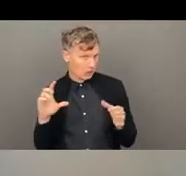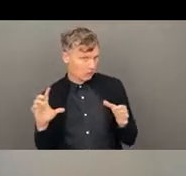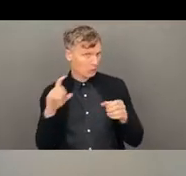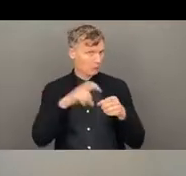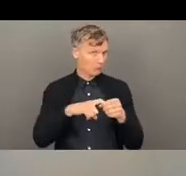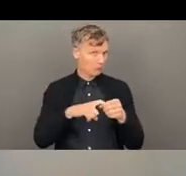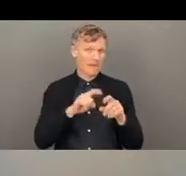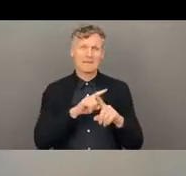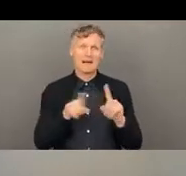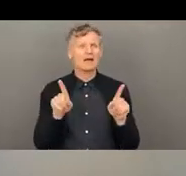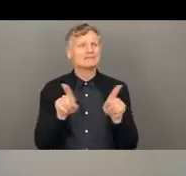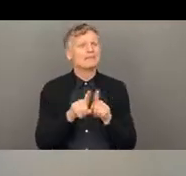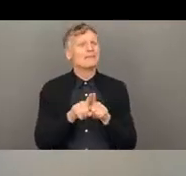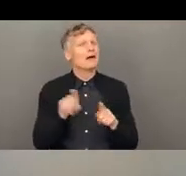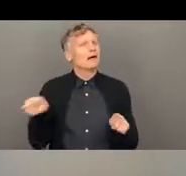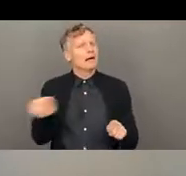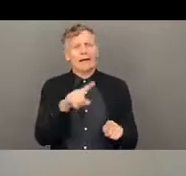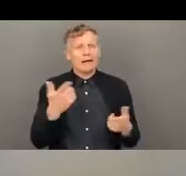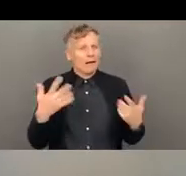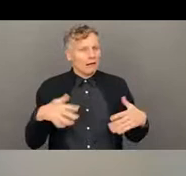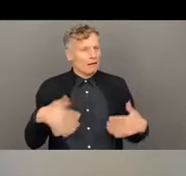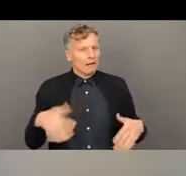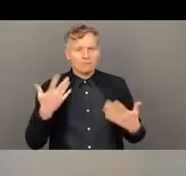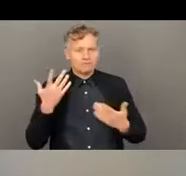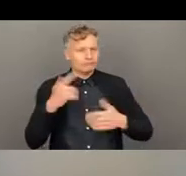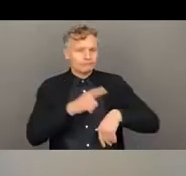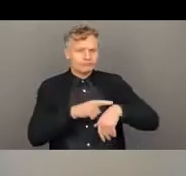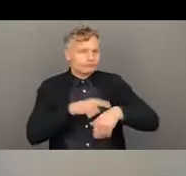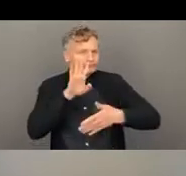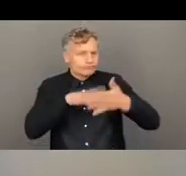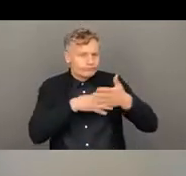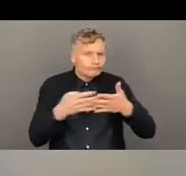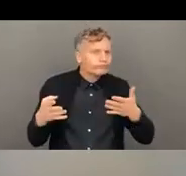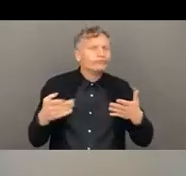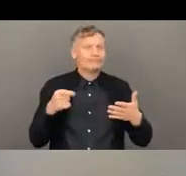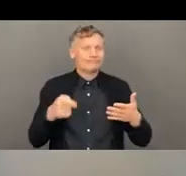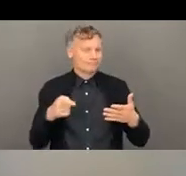normal, what we considered our normal routine was a challenge.